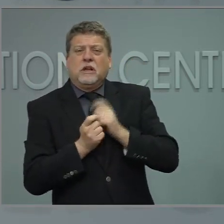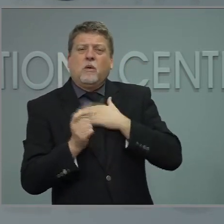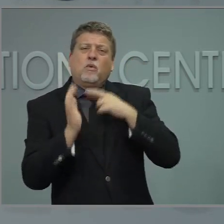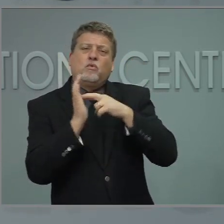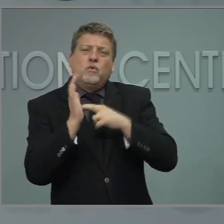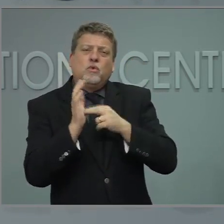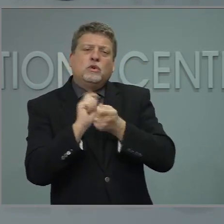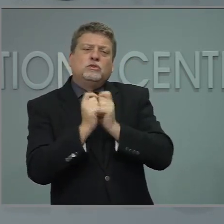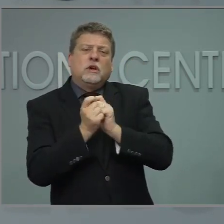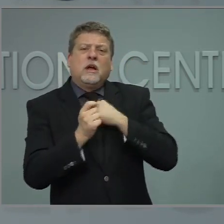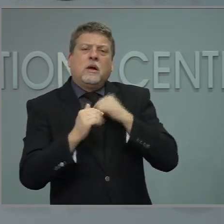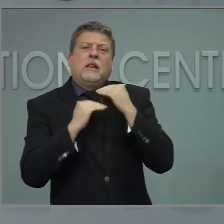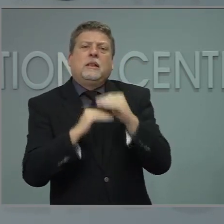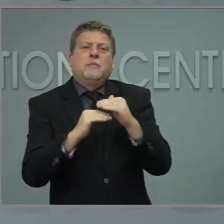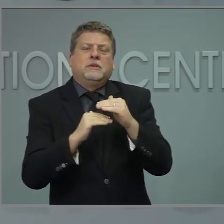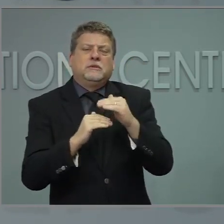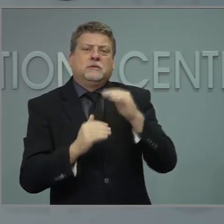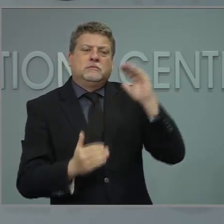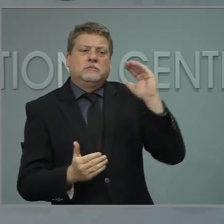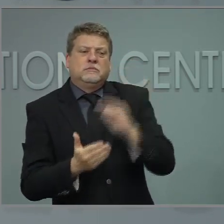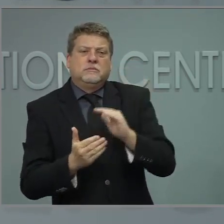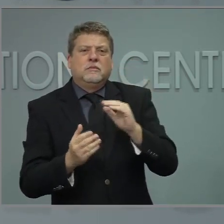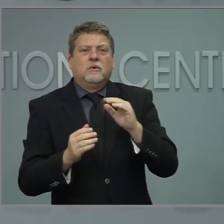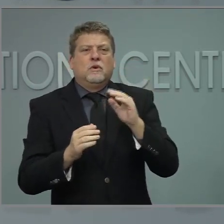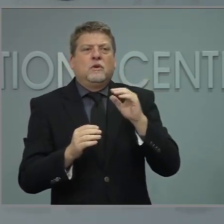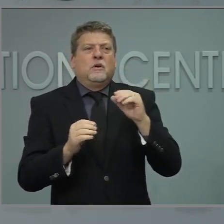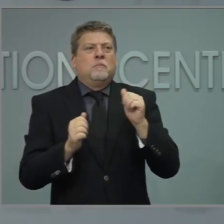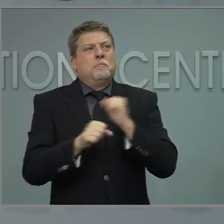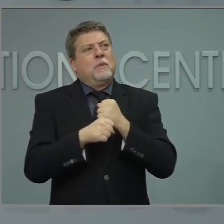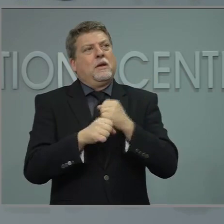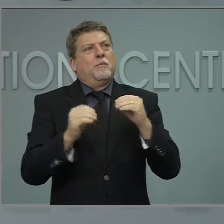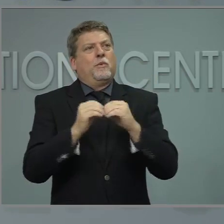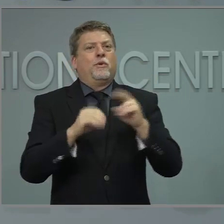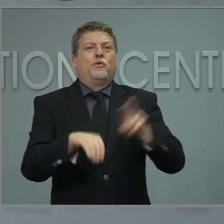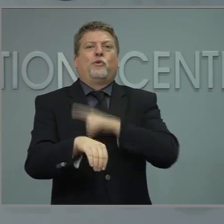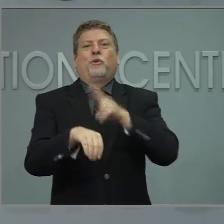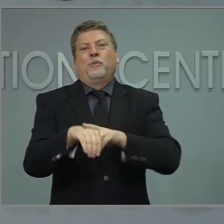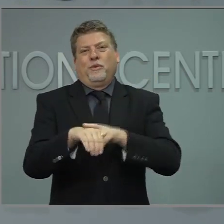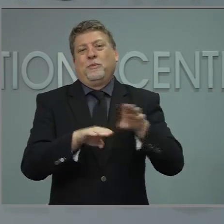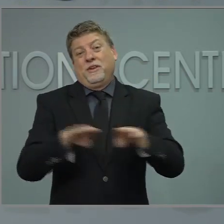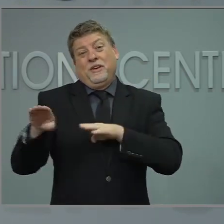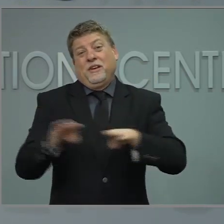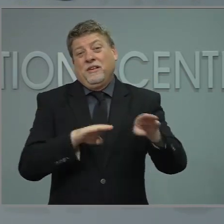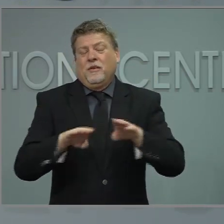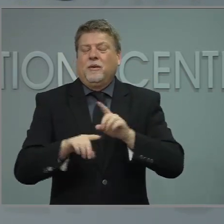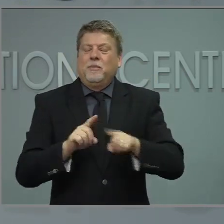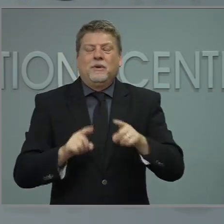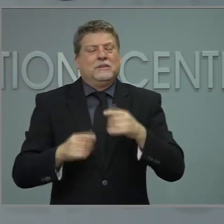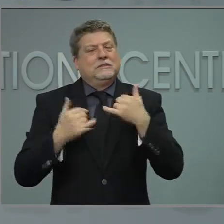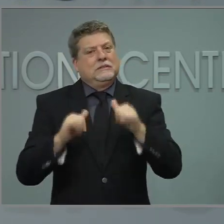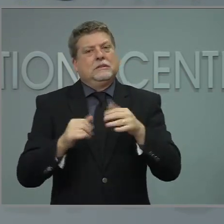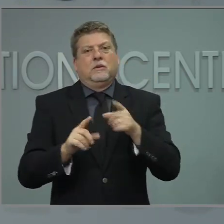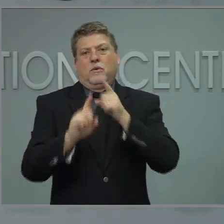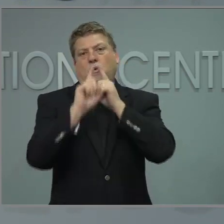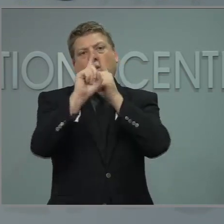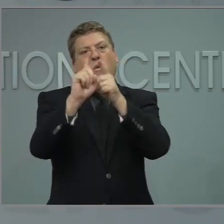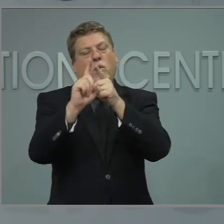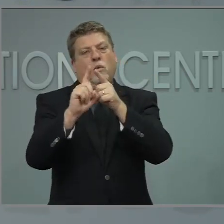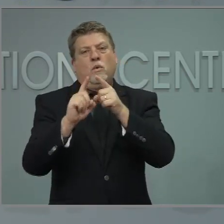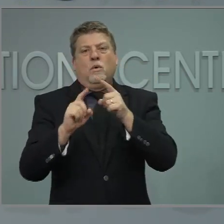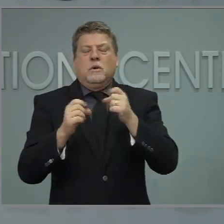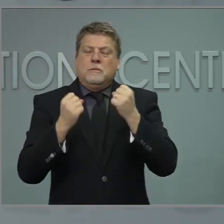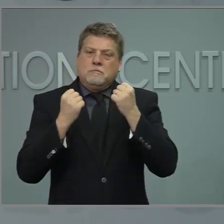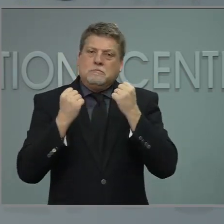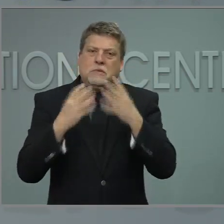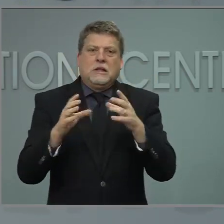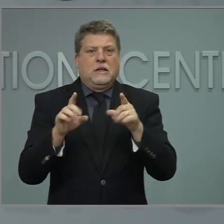return to normalcy. But what's going to be required is as many people as possible getting the vaccine. And there